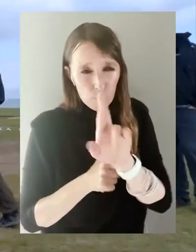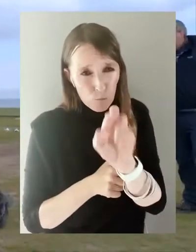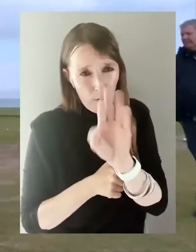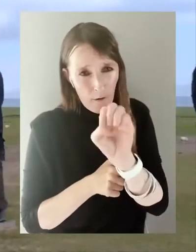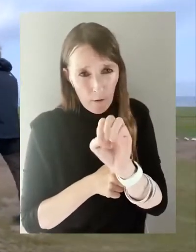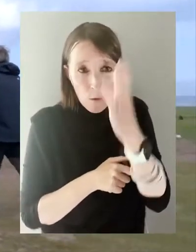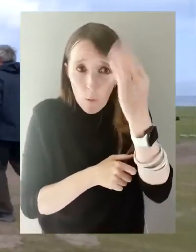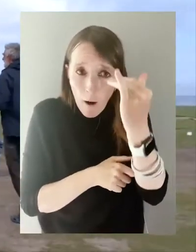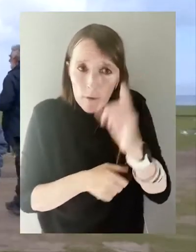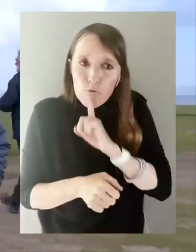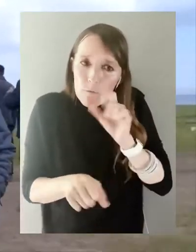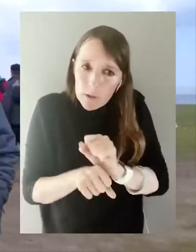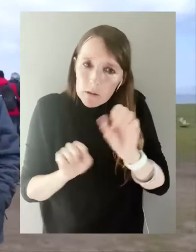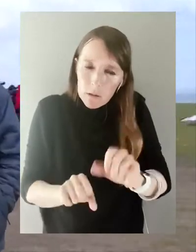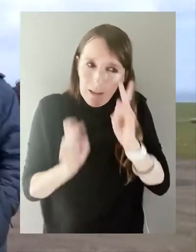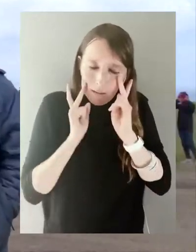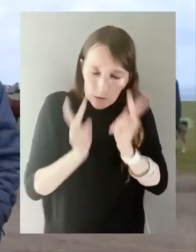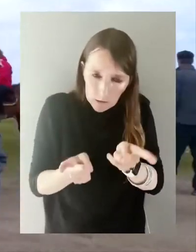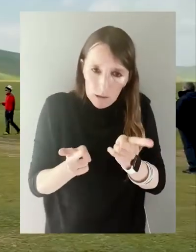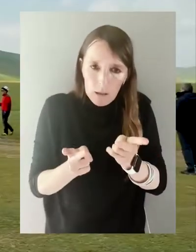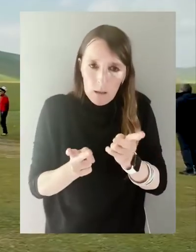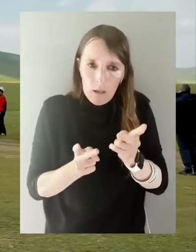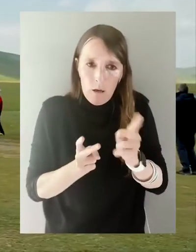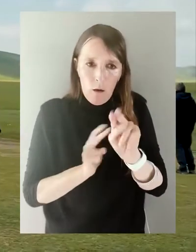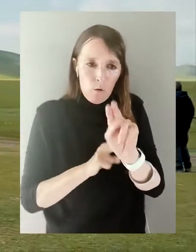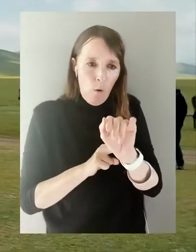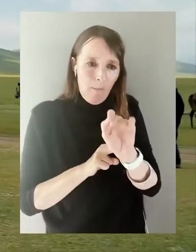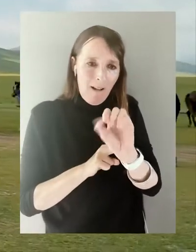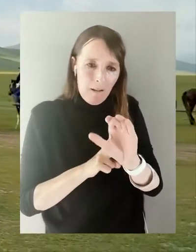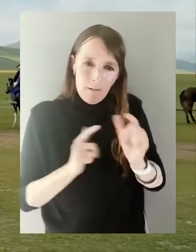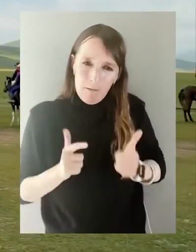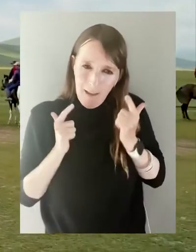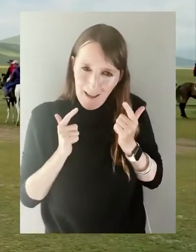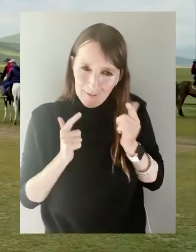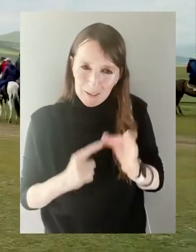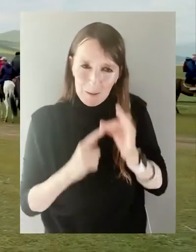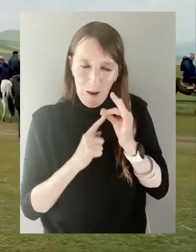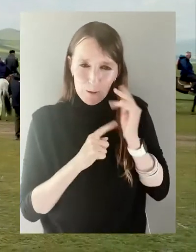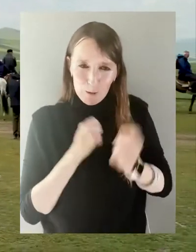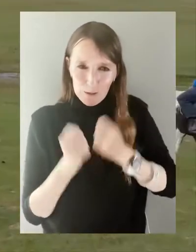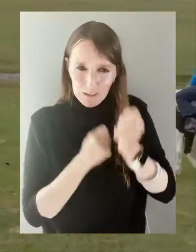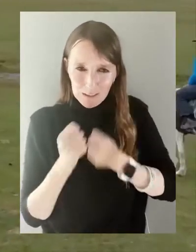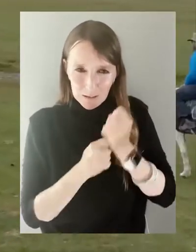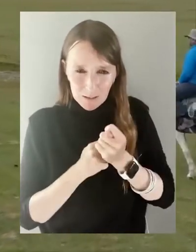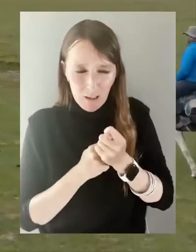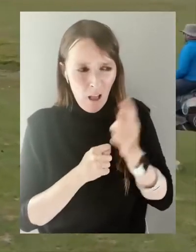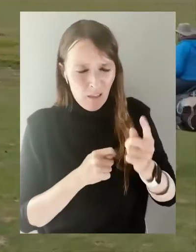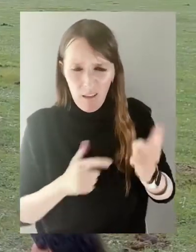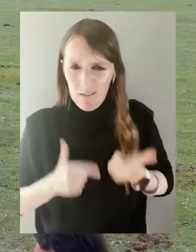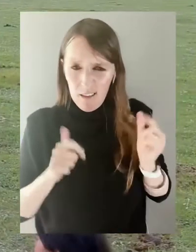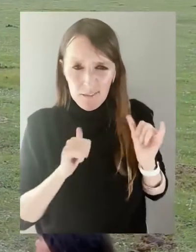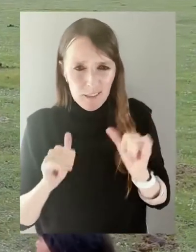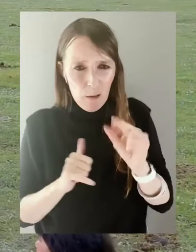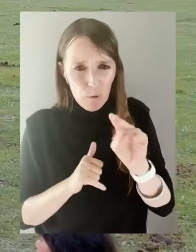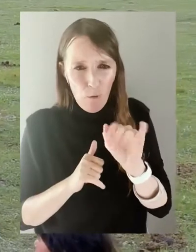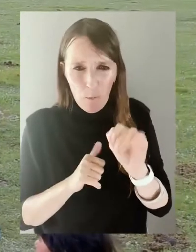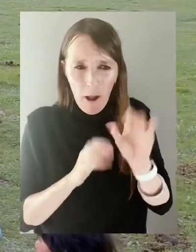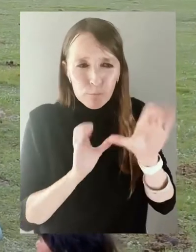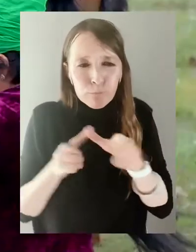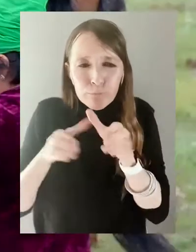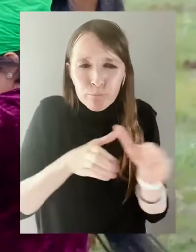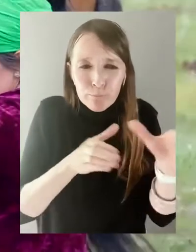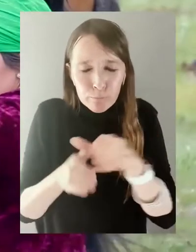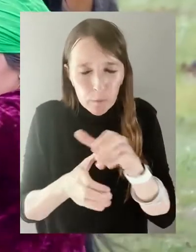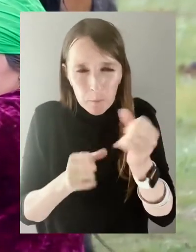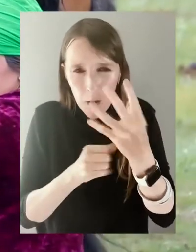Kyrgyzstan is one of the rarest places where you can still witness the nomadic life and unique traditions. Kyrgyz people lived